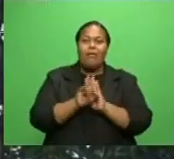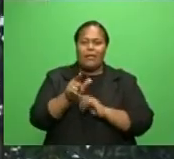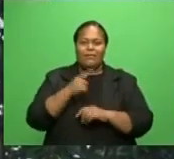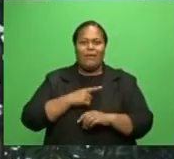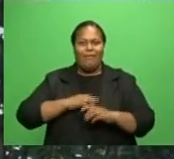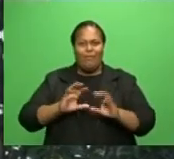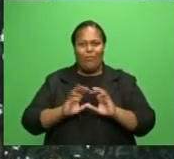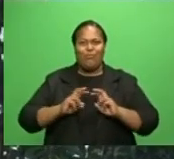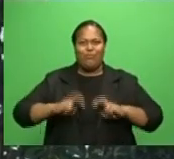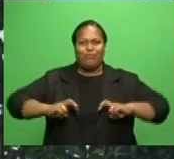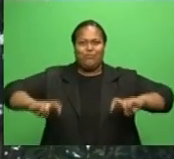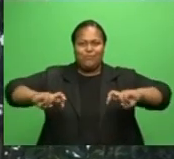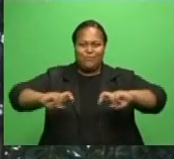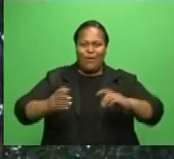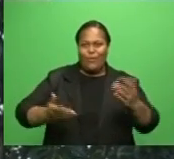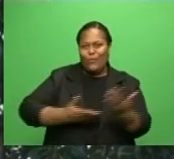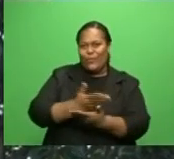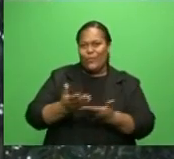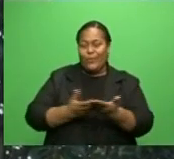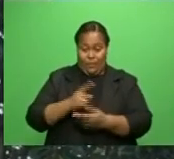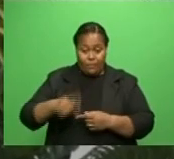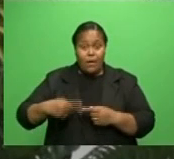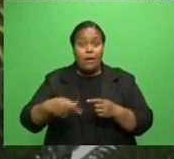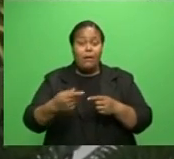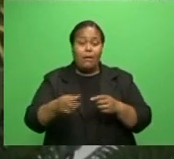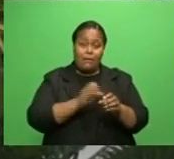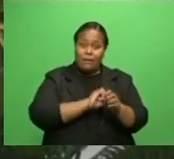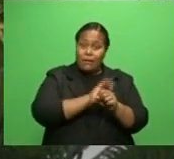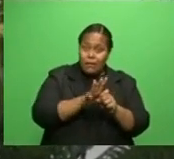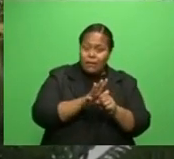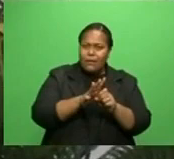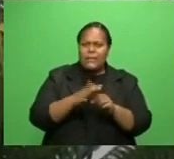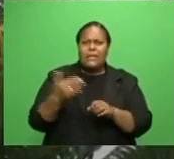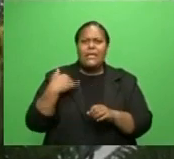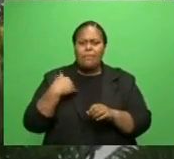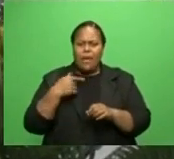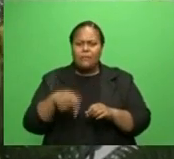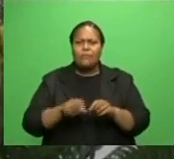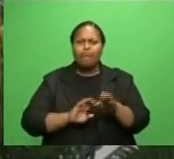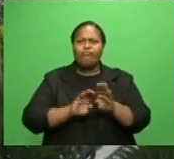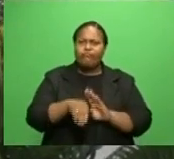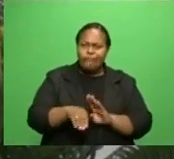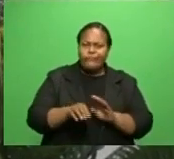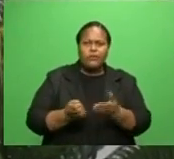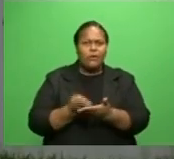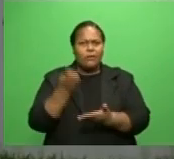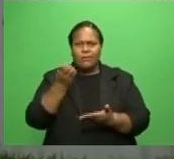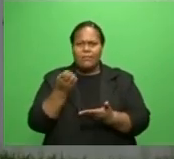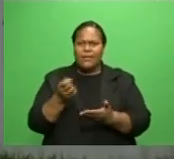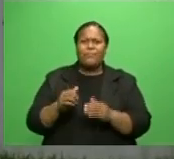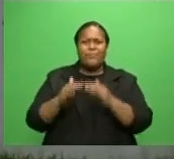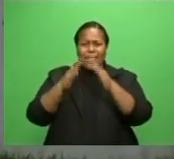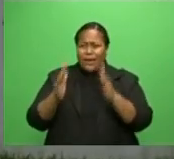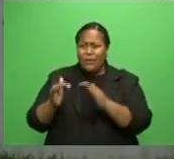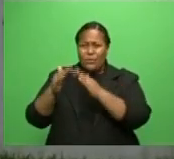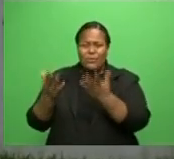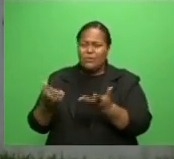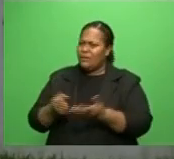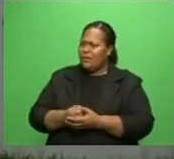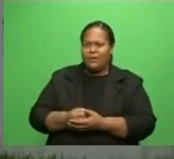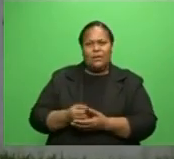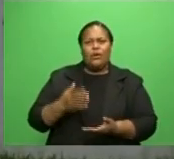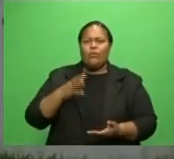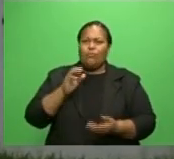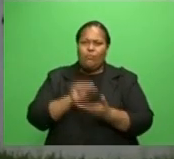The ongoing pandemic and its impact on the economy has led to a decrease in property sales and owners who are eager to sell their properties are